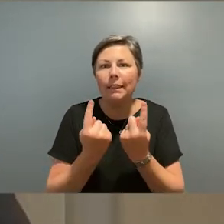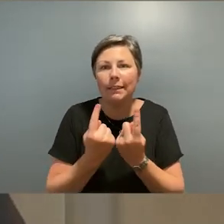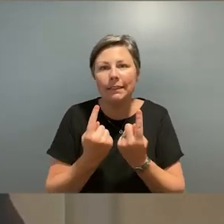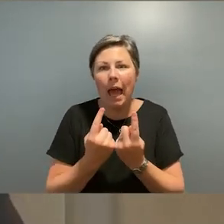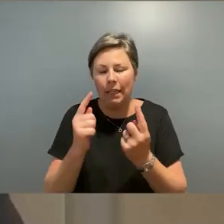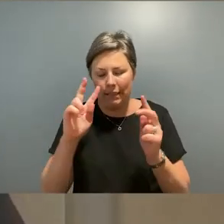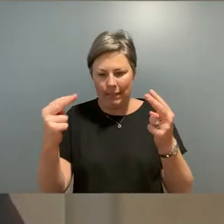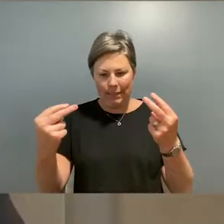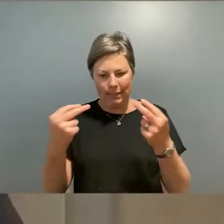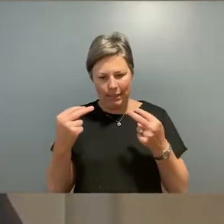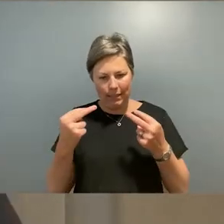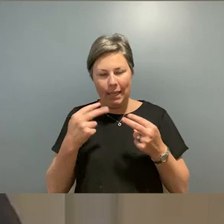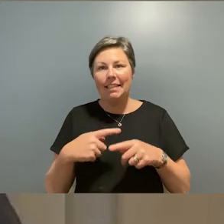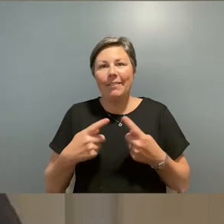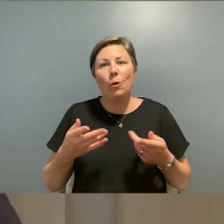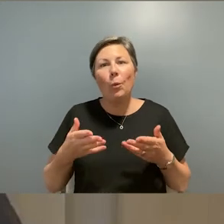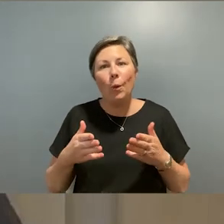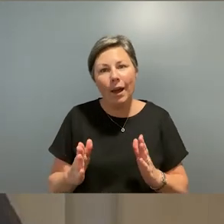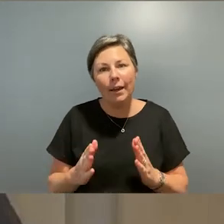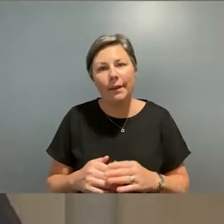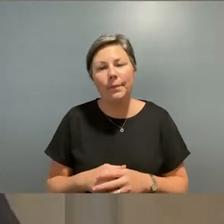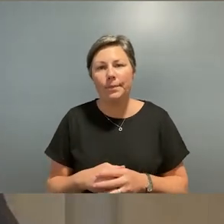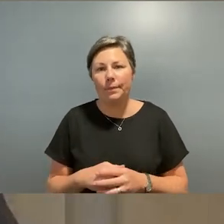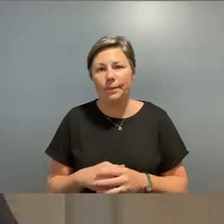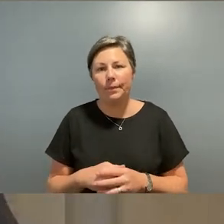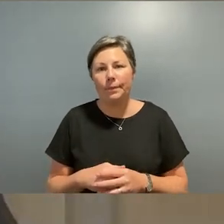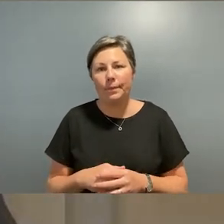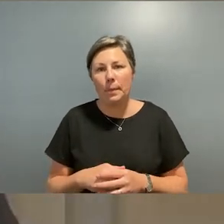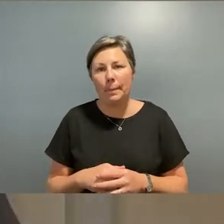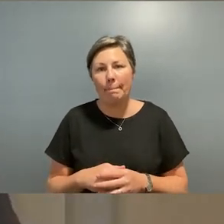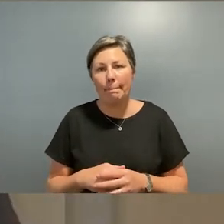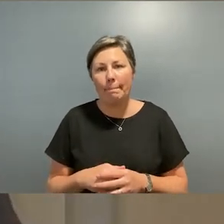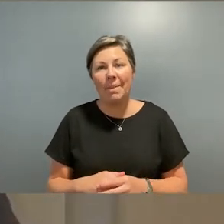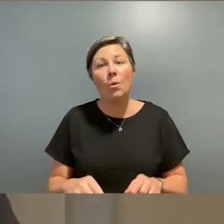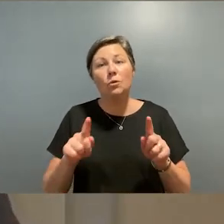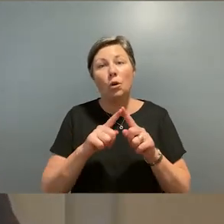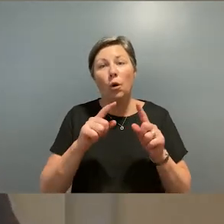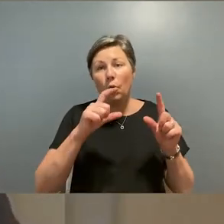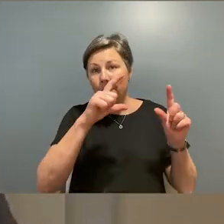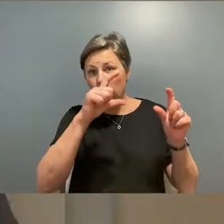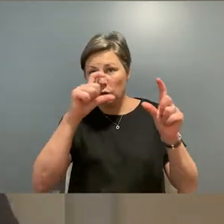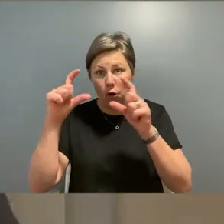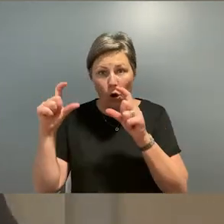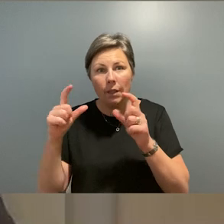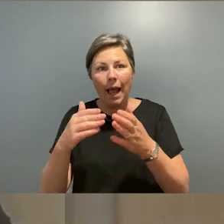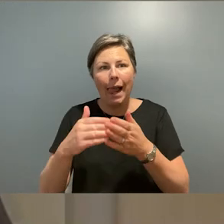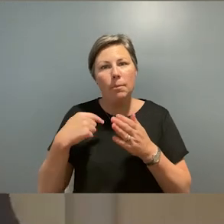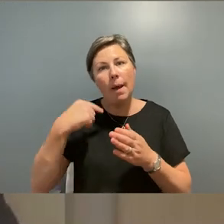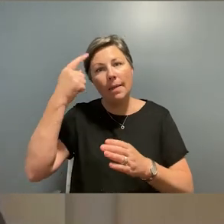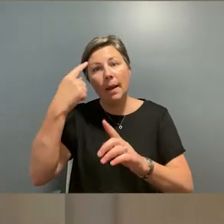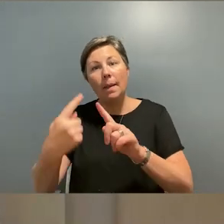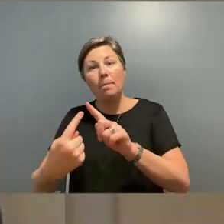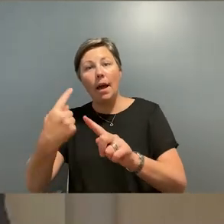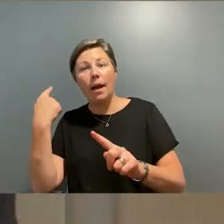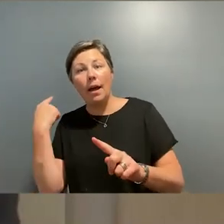new ways of seeing ourselves and engaging it also provides a currency of course for us to interface with the past